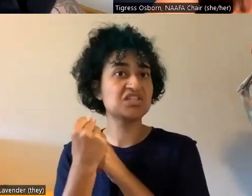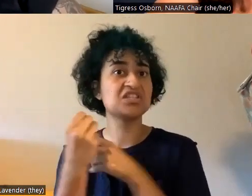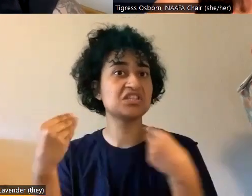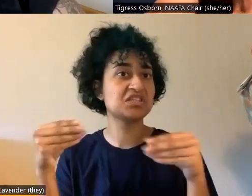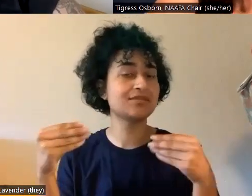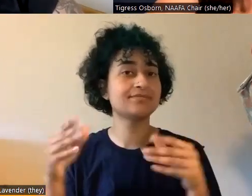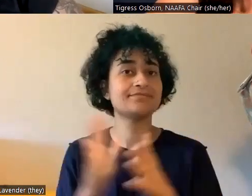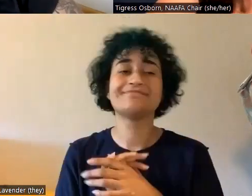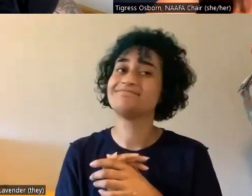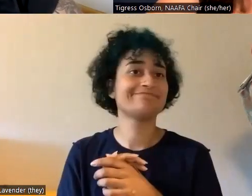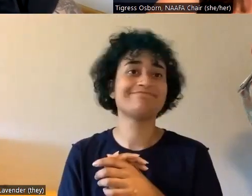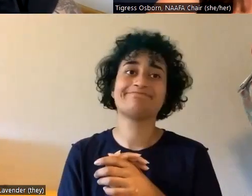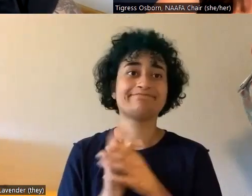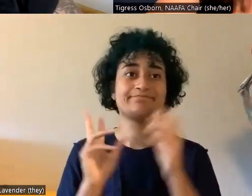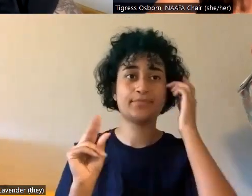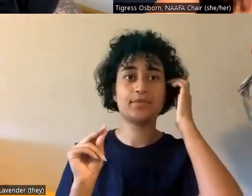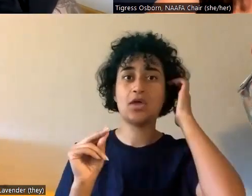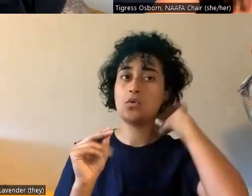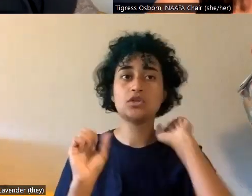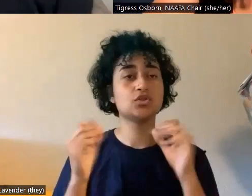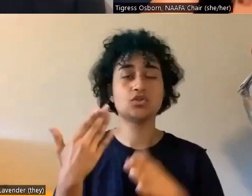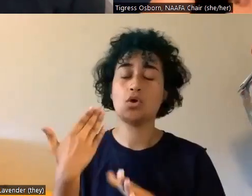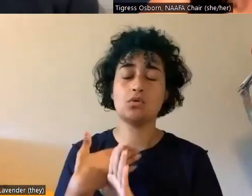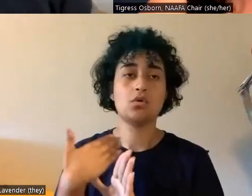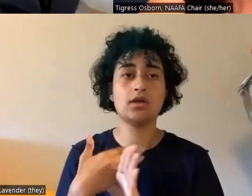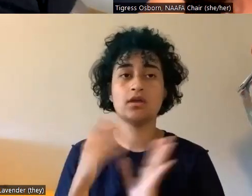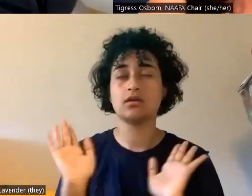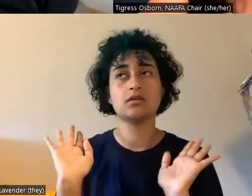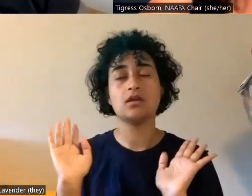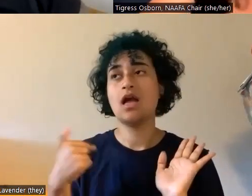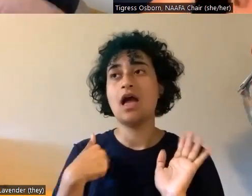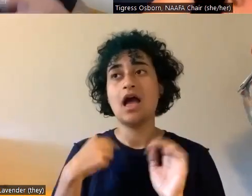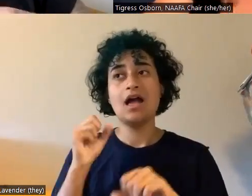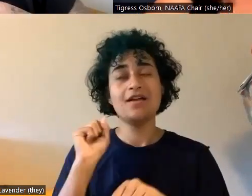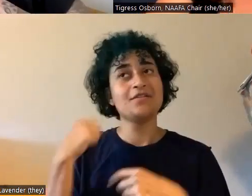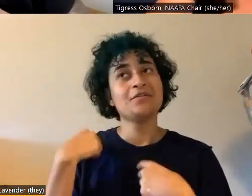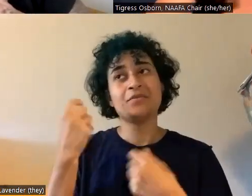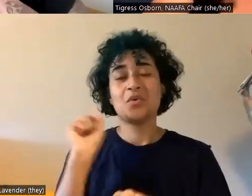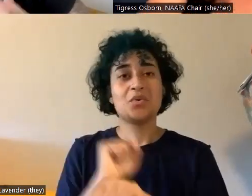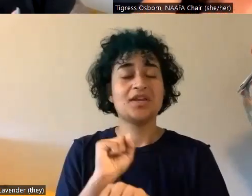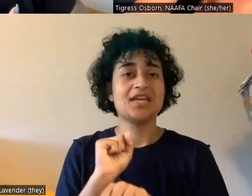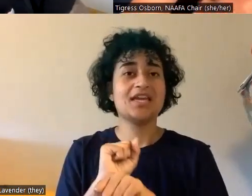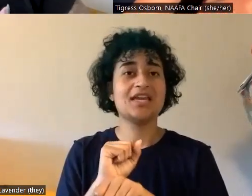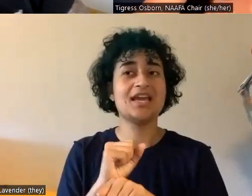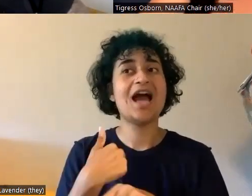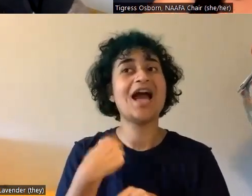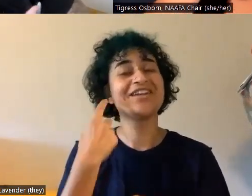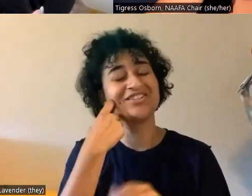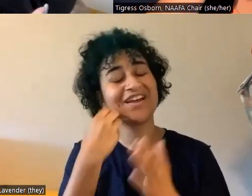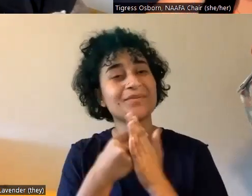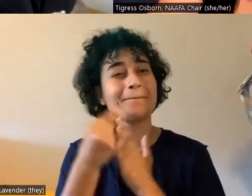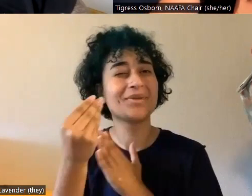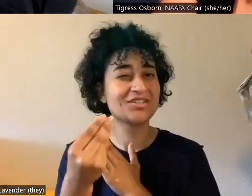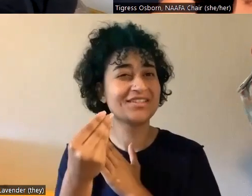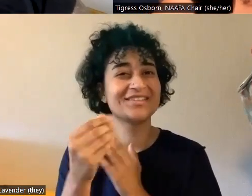No, I'm just, it's so annoying. I'm working on, I just purchased it. They haven't